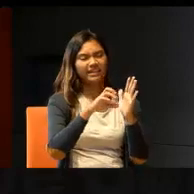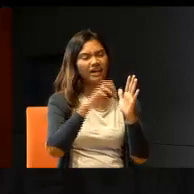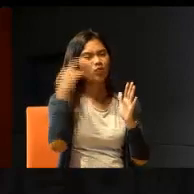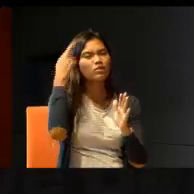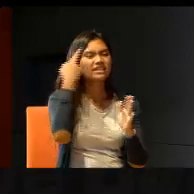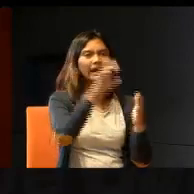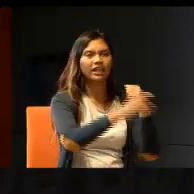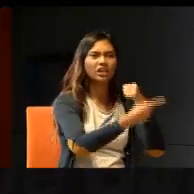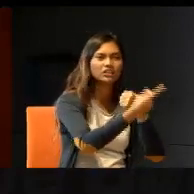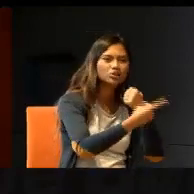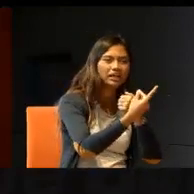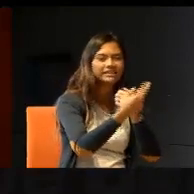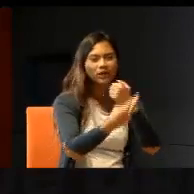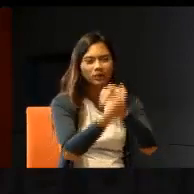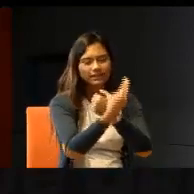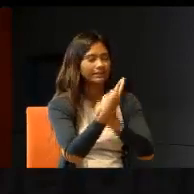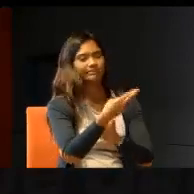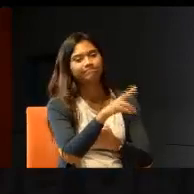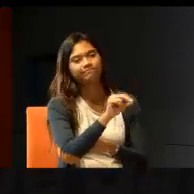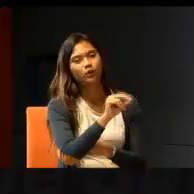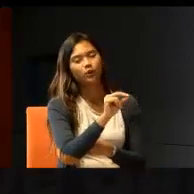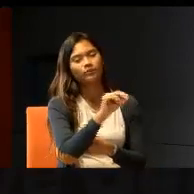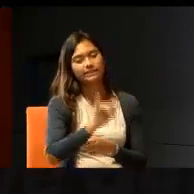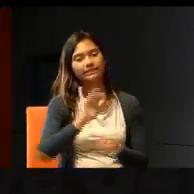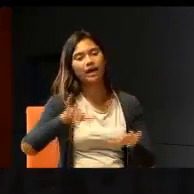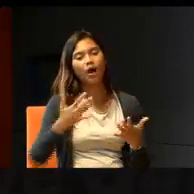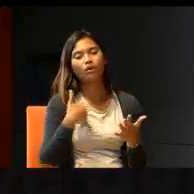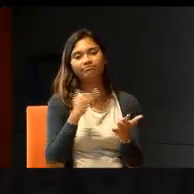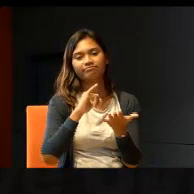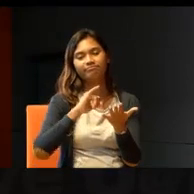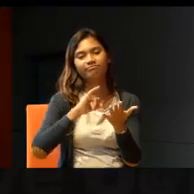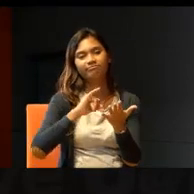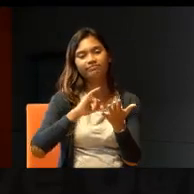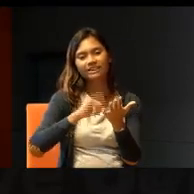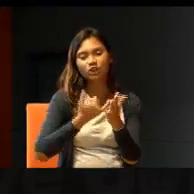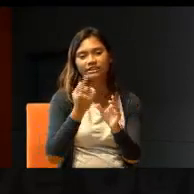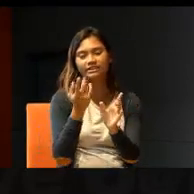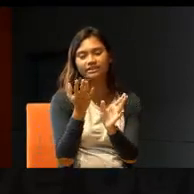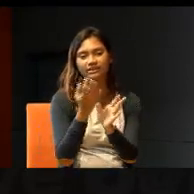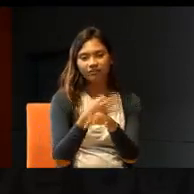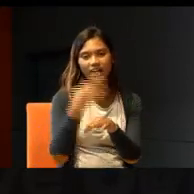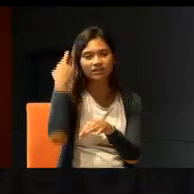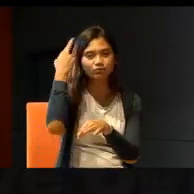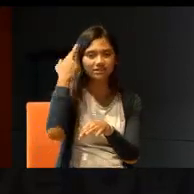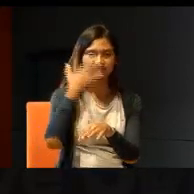are not really the case. So, this is how I justify all these research to myself.